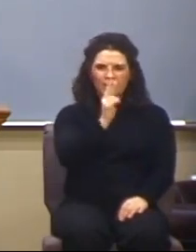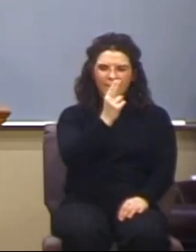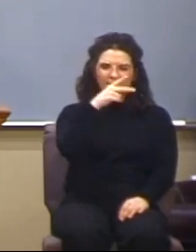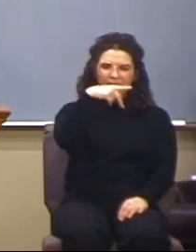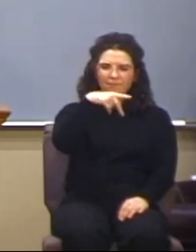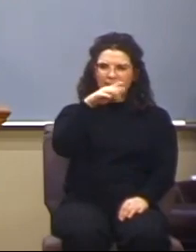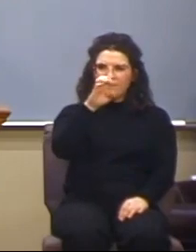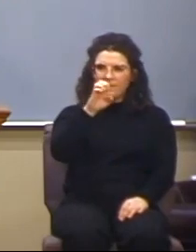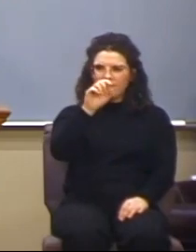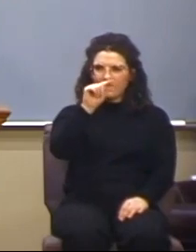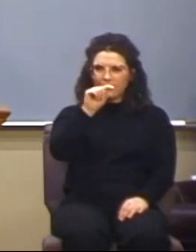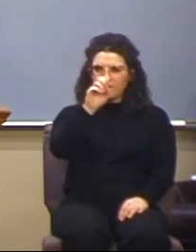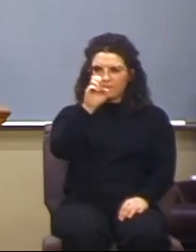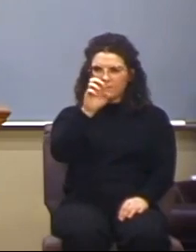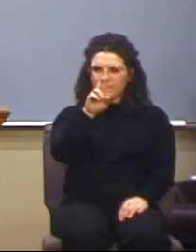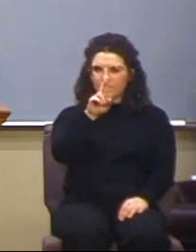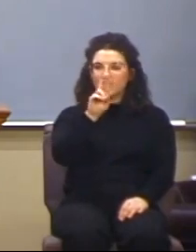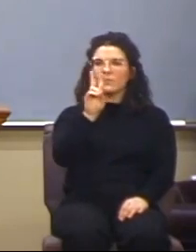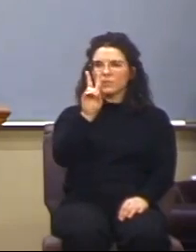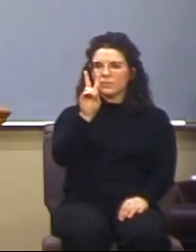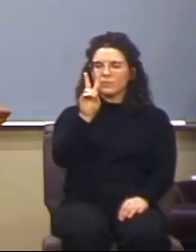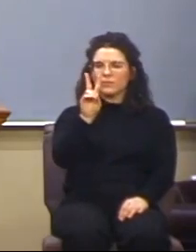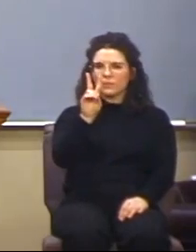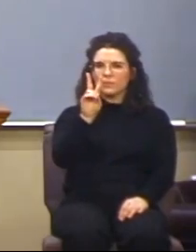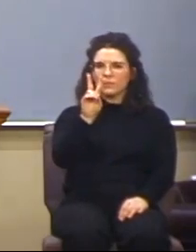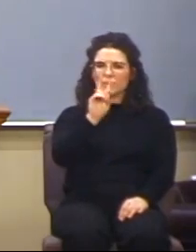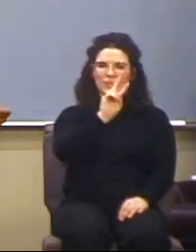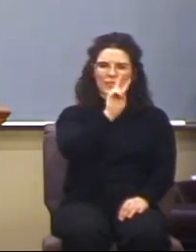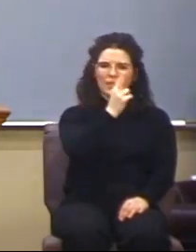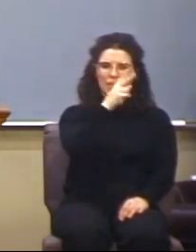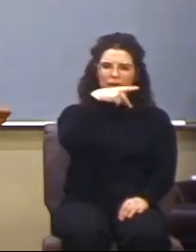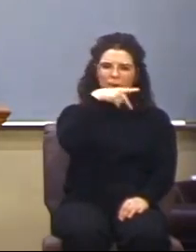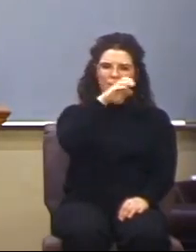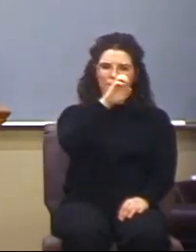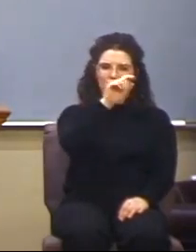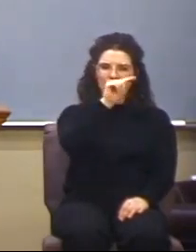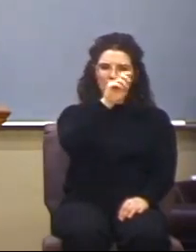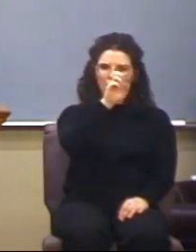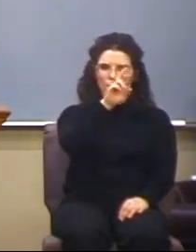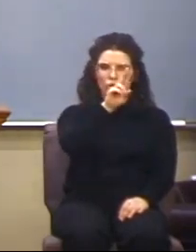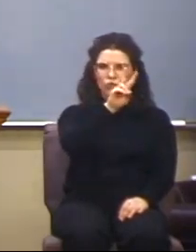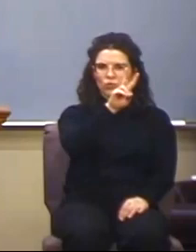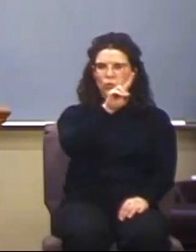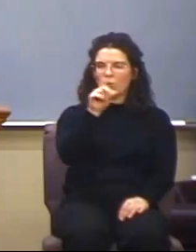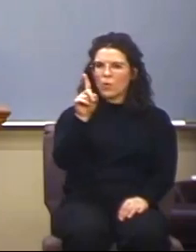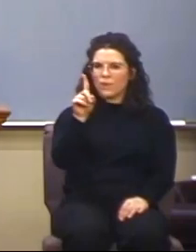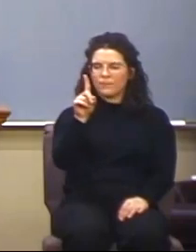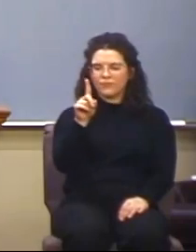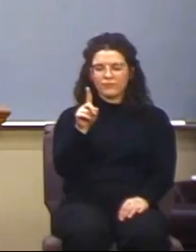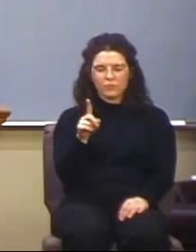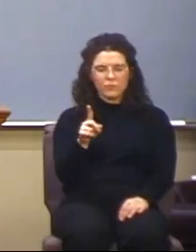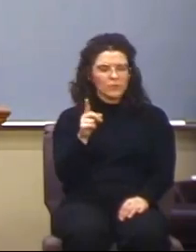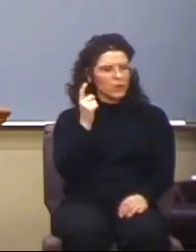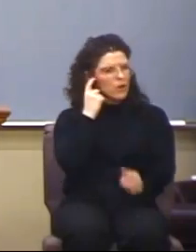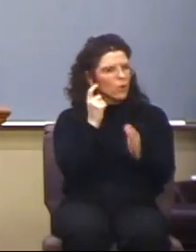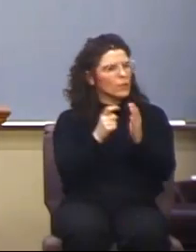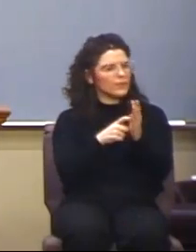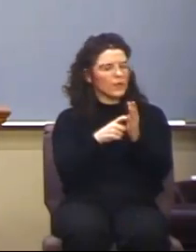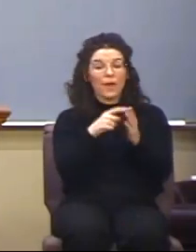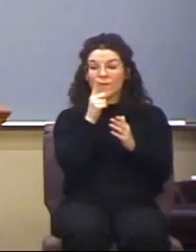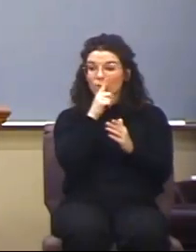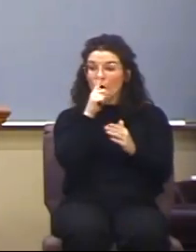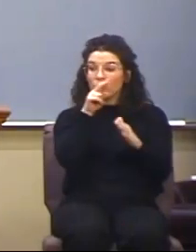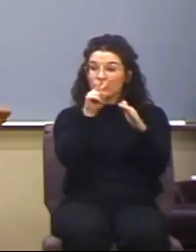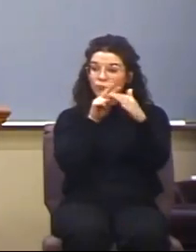2. 2 Peter chapter 2, and notice there at verse 1. But there are false prophets also among the people,